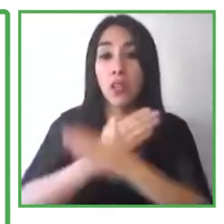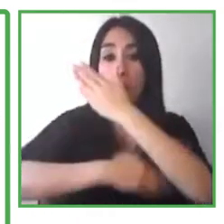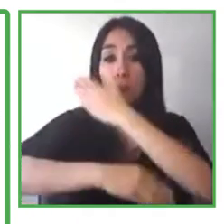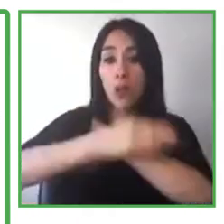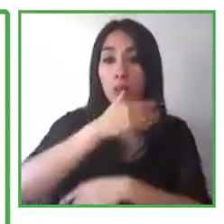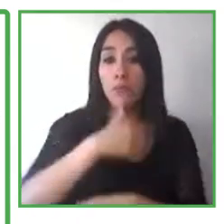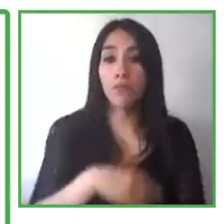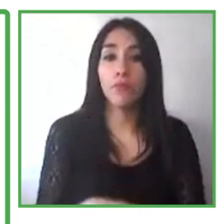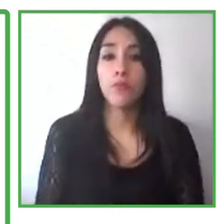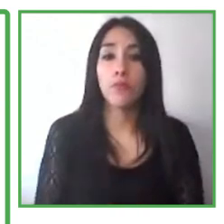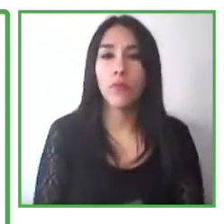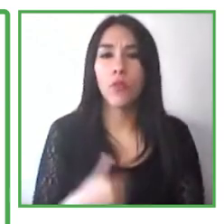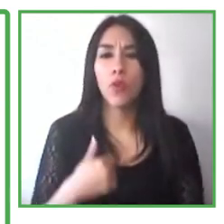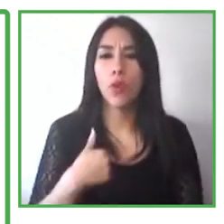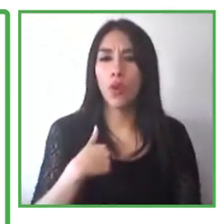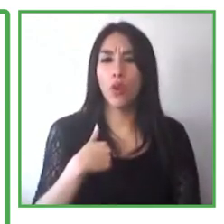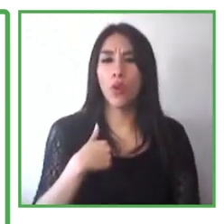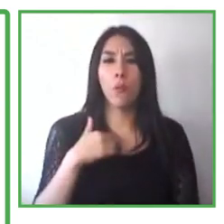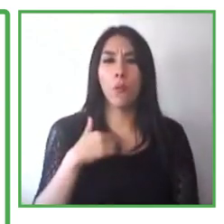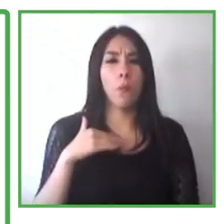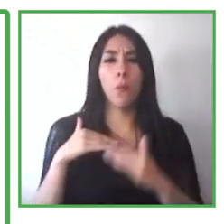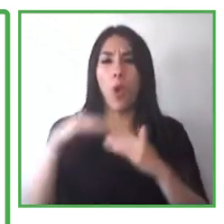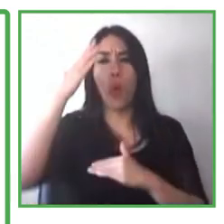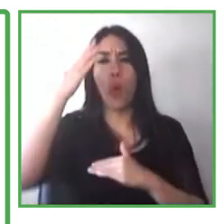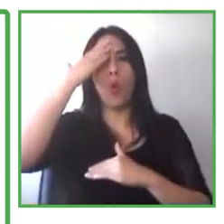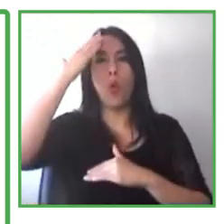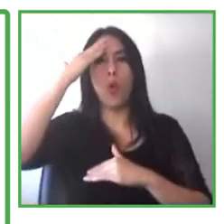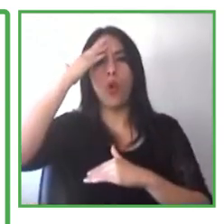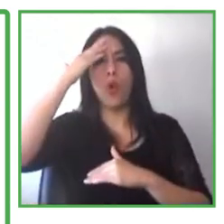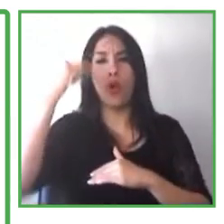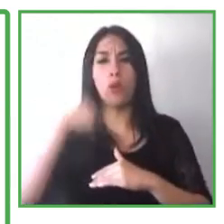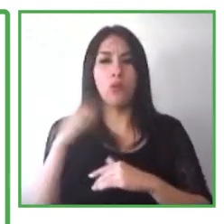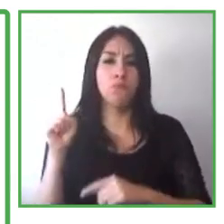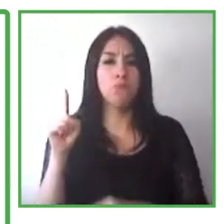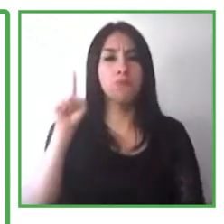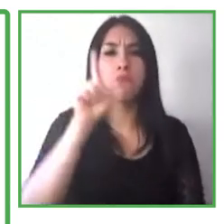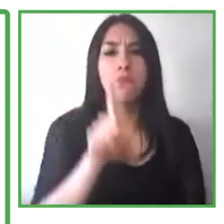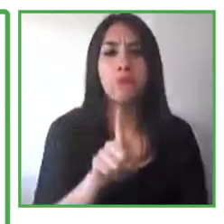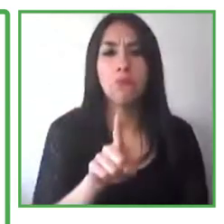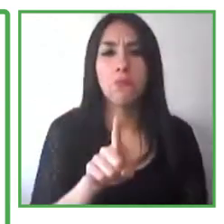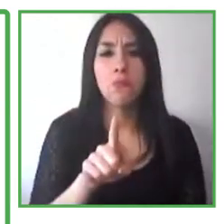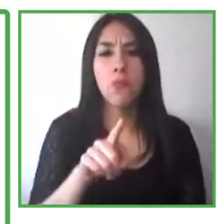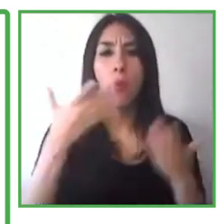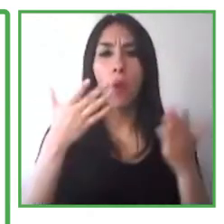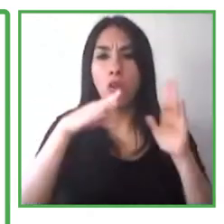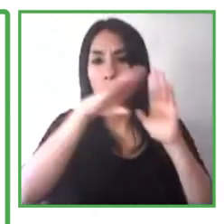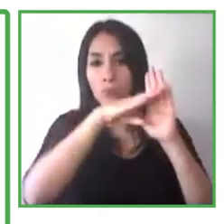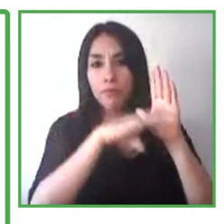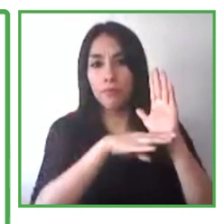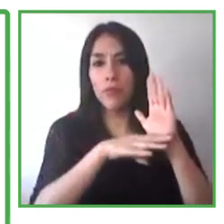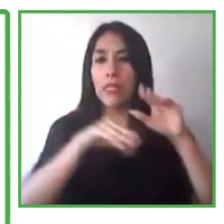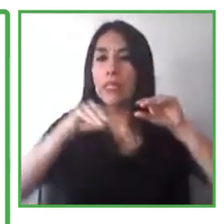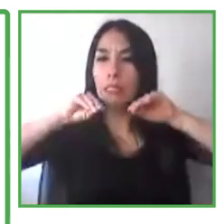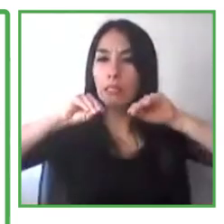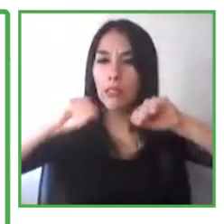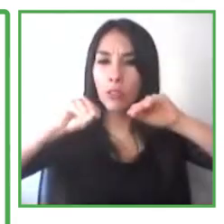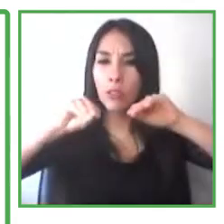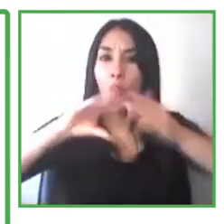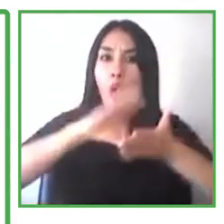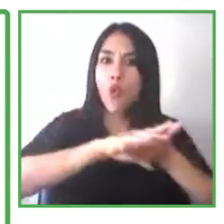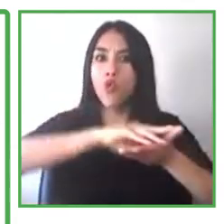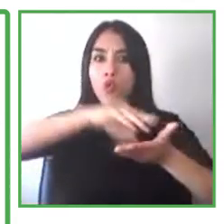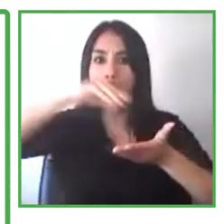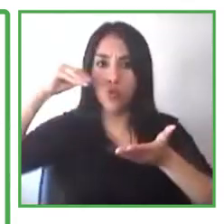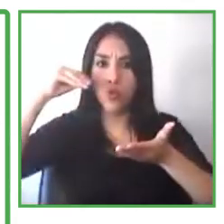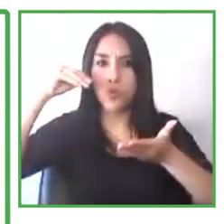ultimately gives them the skills skills for a job. The training that we do is certified. It's a